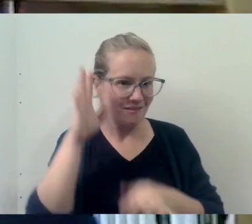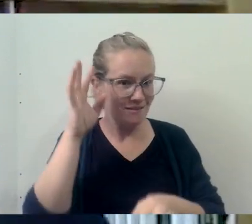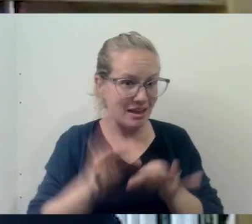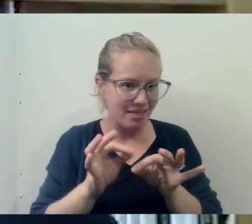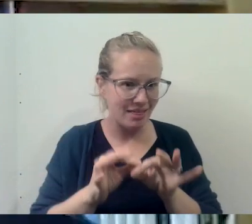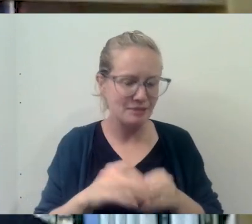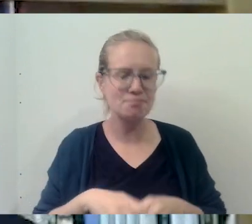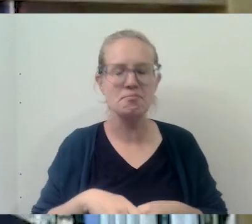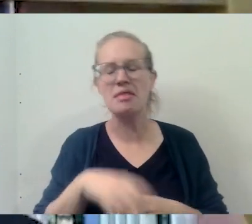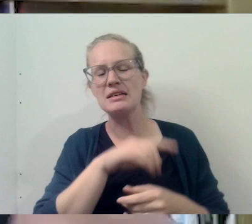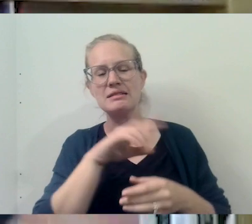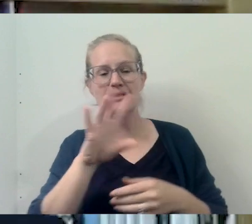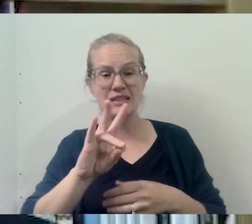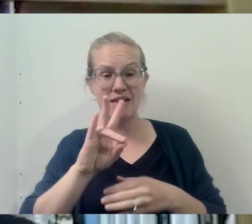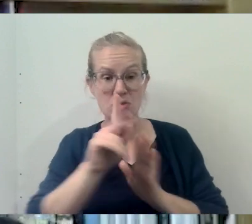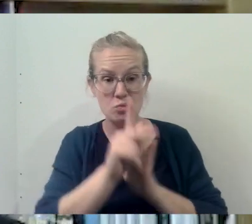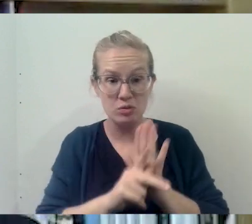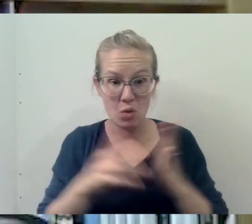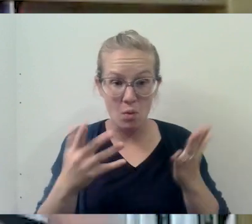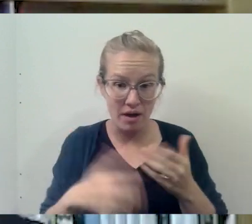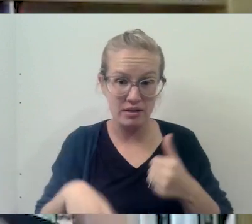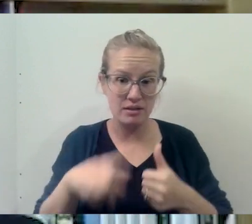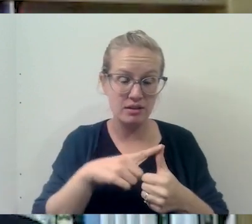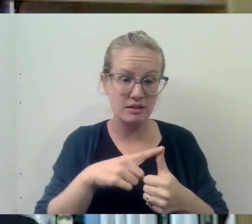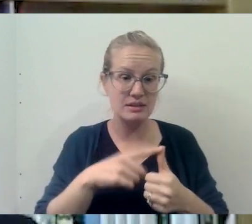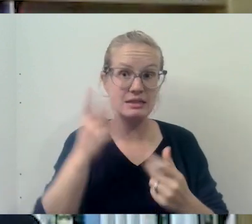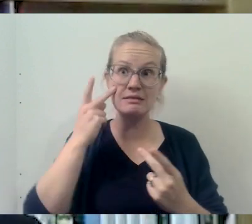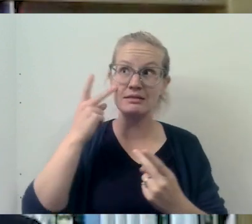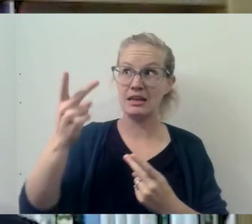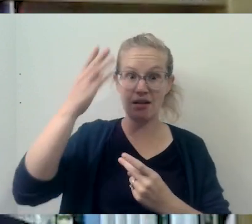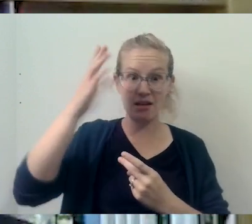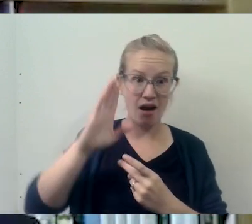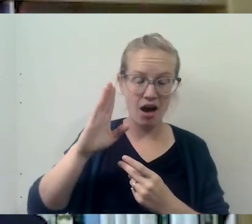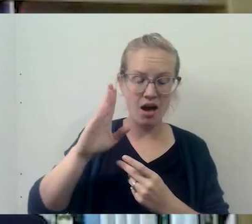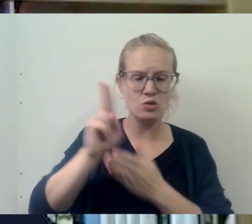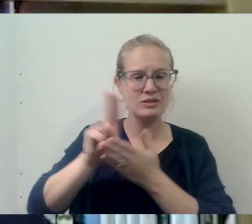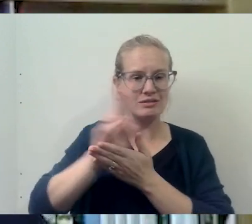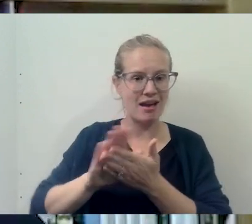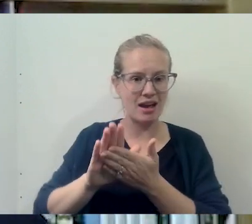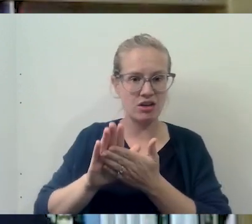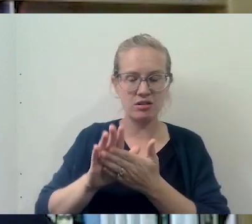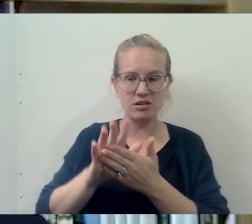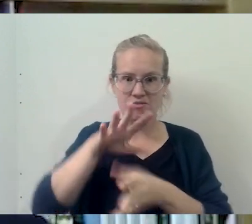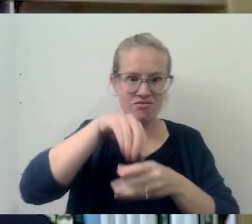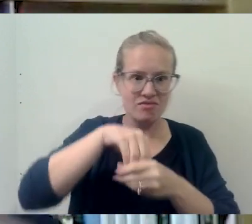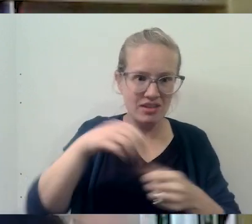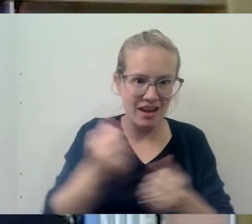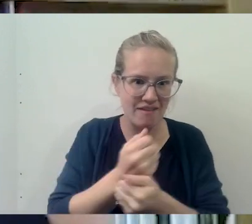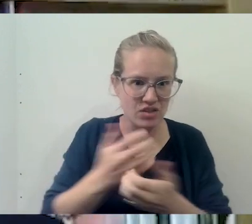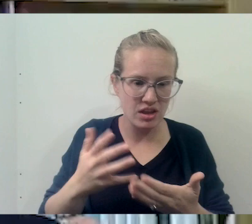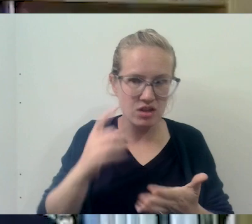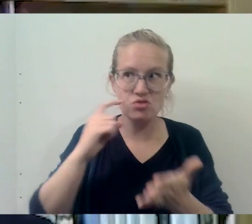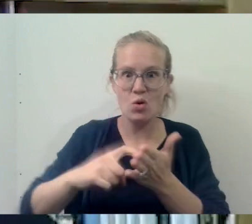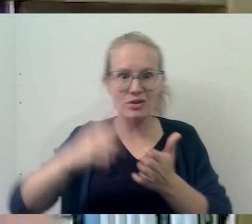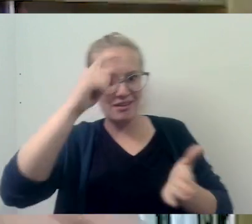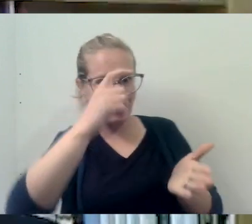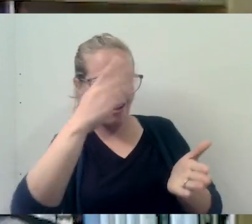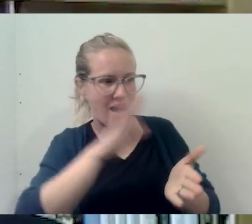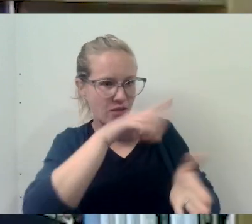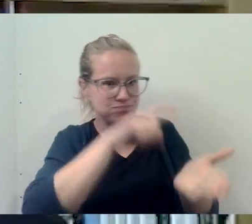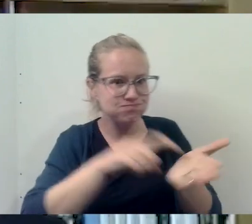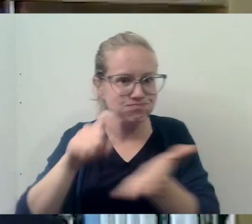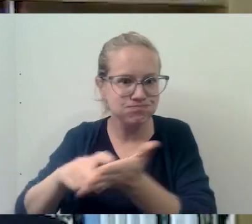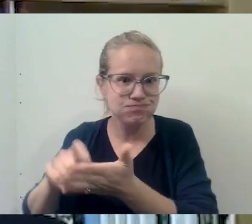what these seven things are is, first, seeing God or the sacred in all things. Embracing